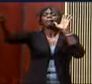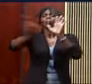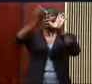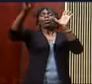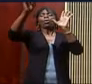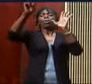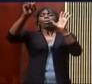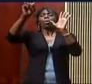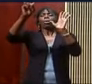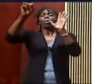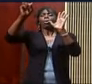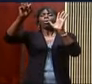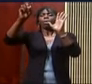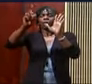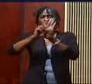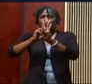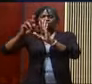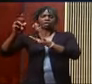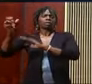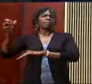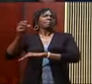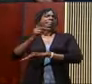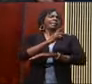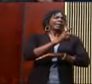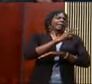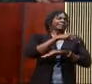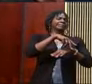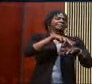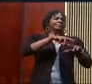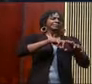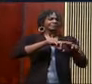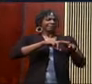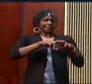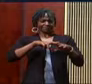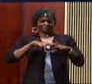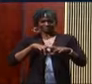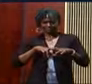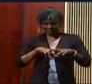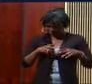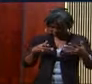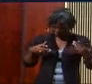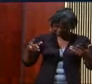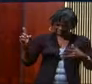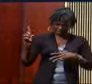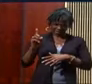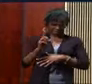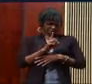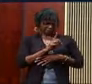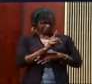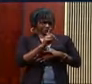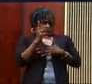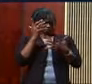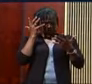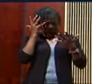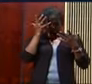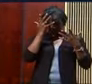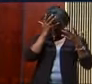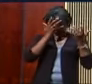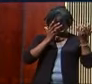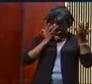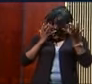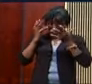But when he went, when he tried to return to his corner, because he was still out on his feet